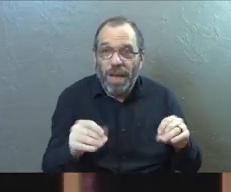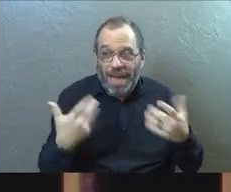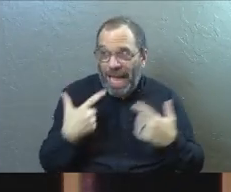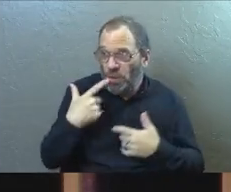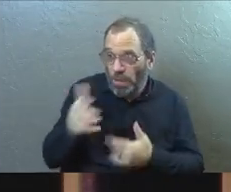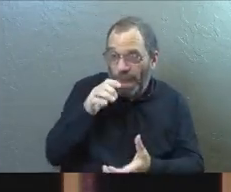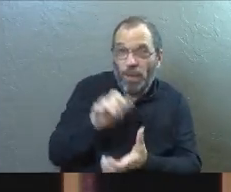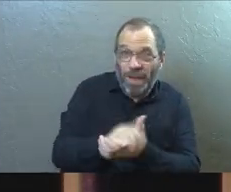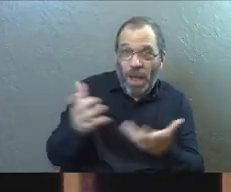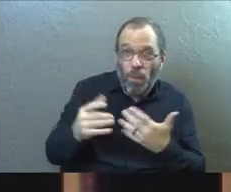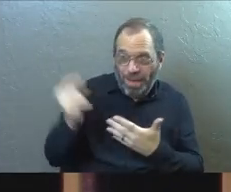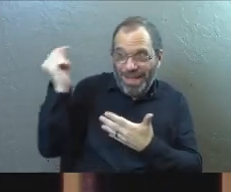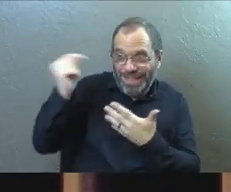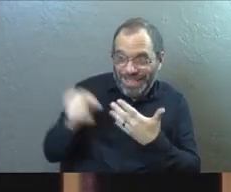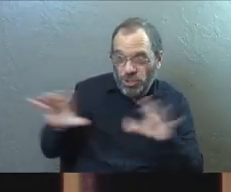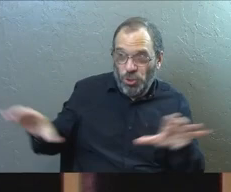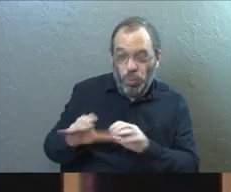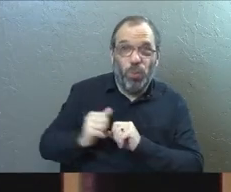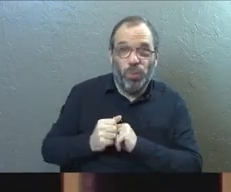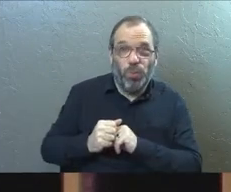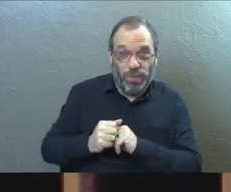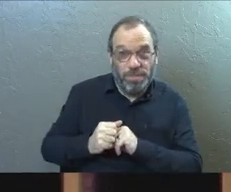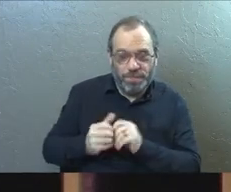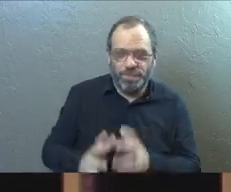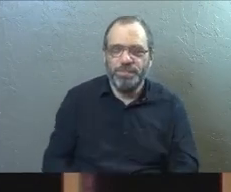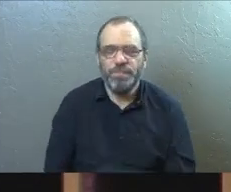I've articulated some things that I would like her to do.